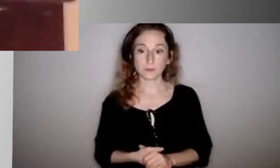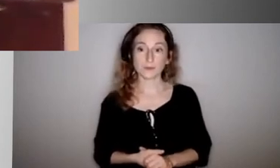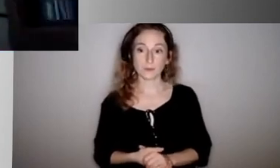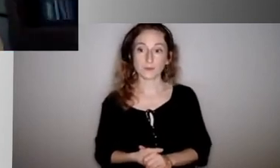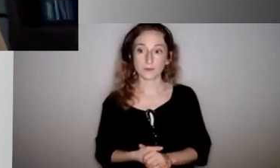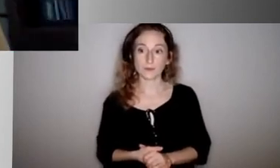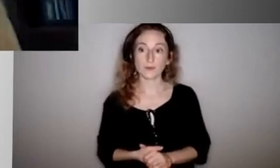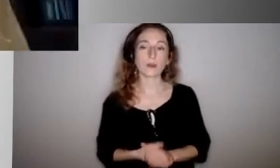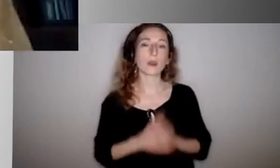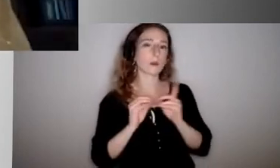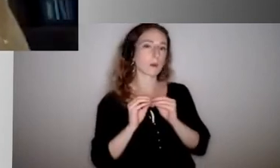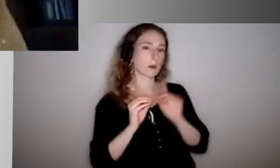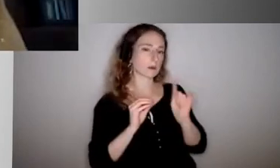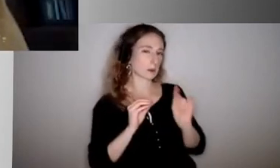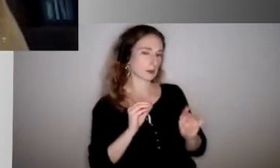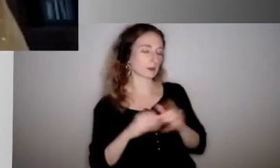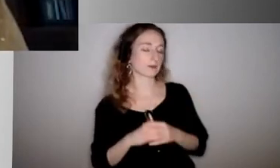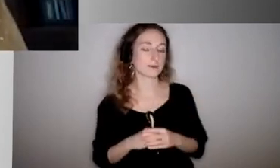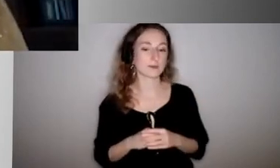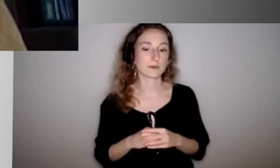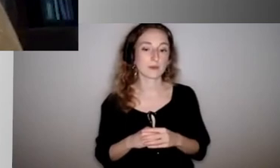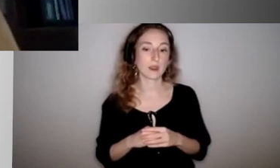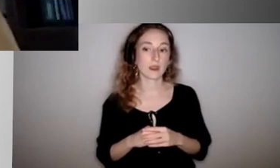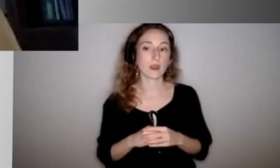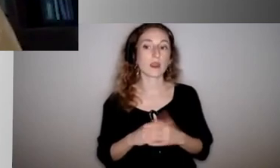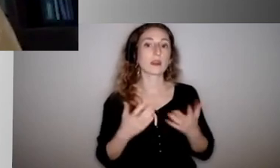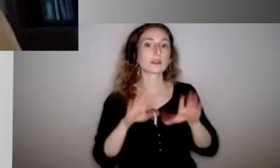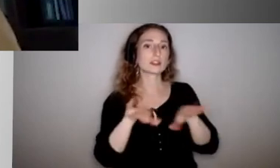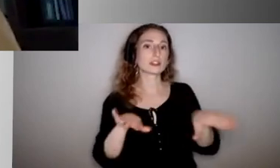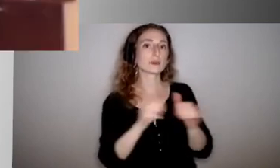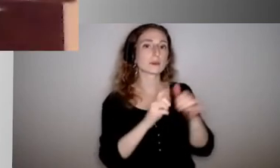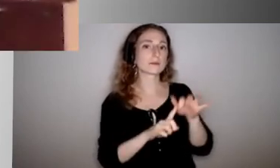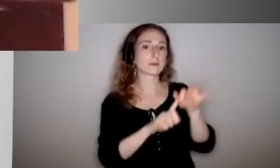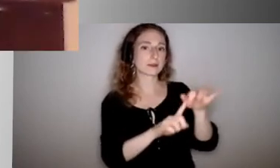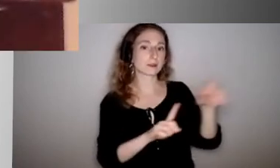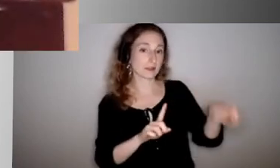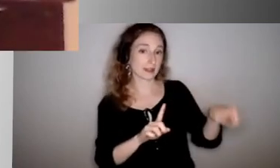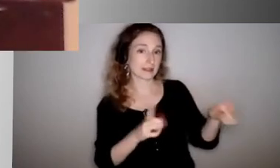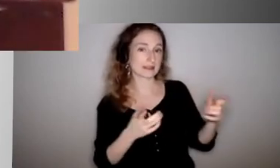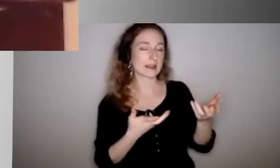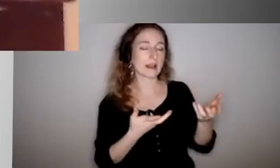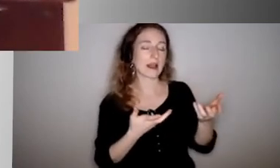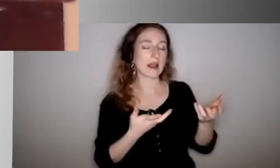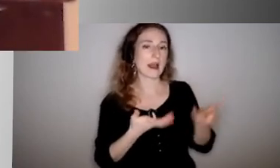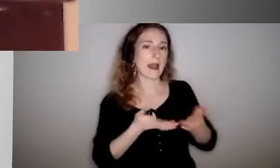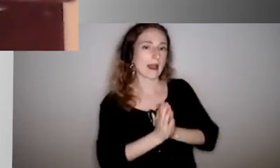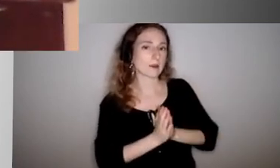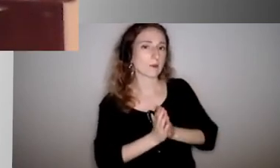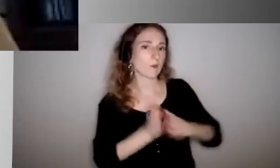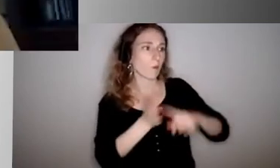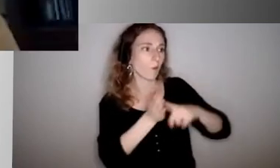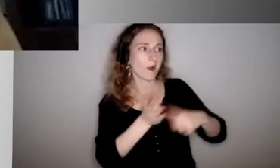One of the questions we received was about children with special needs and this is asking what guidance is being offered to